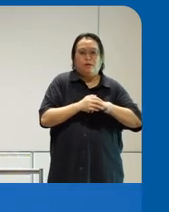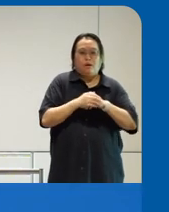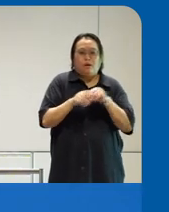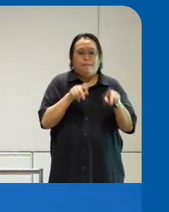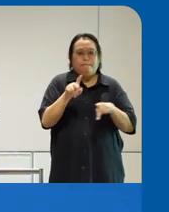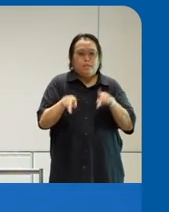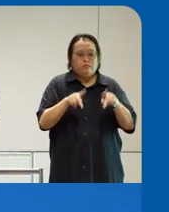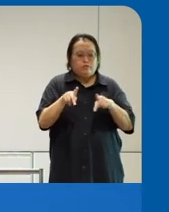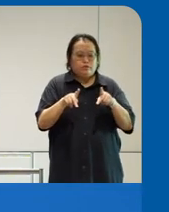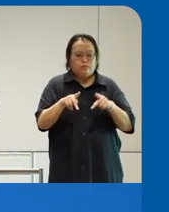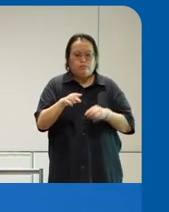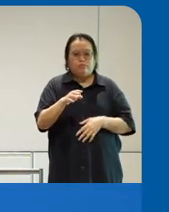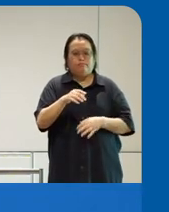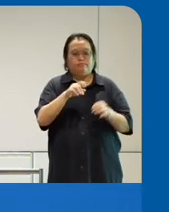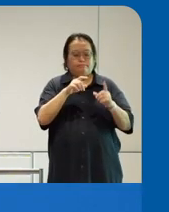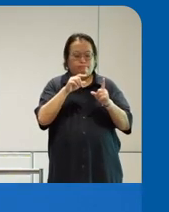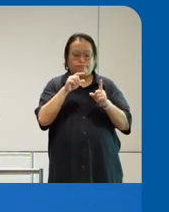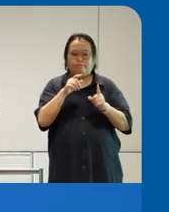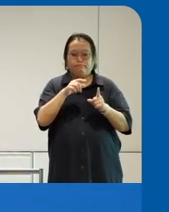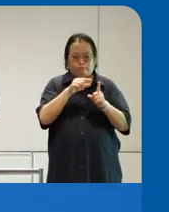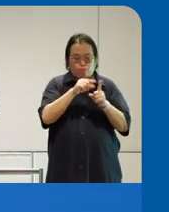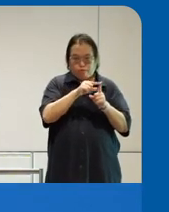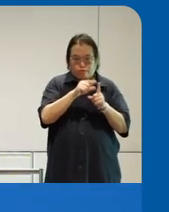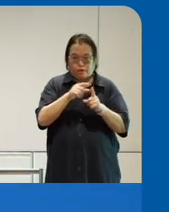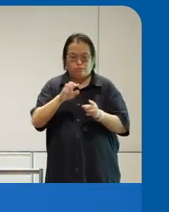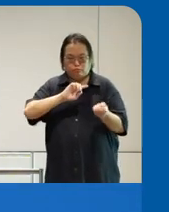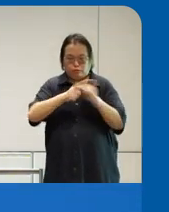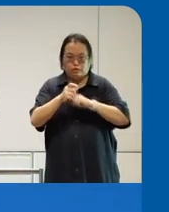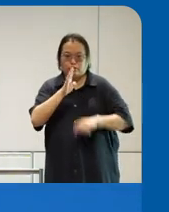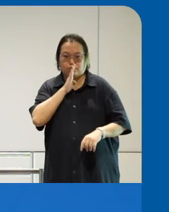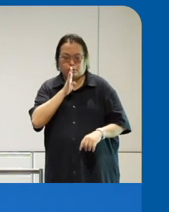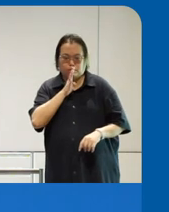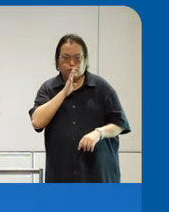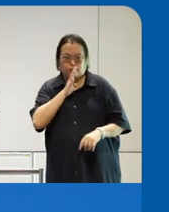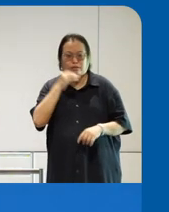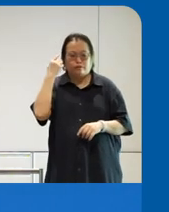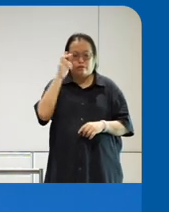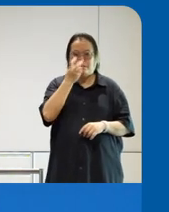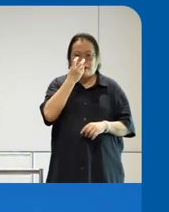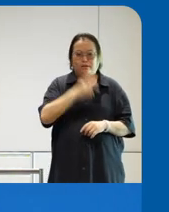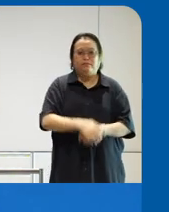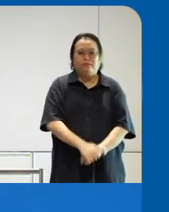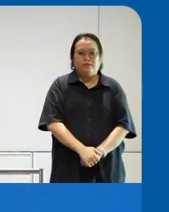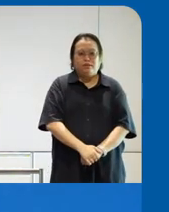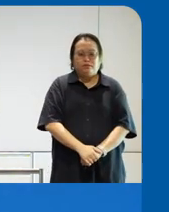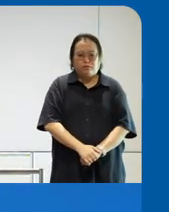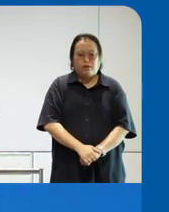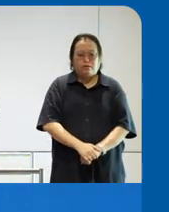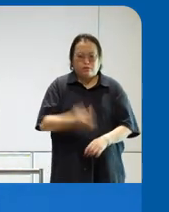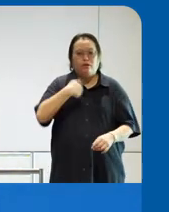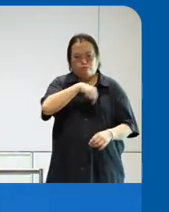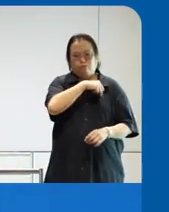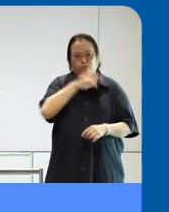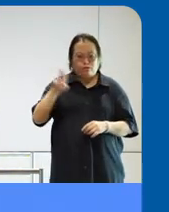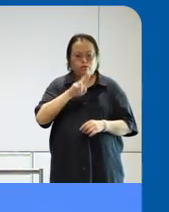using text-to-speech, that's exactly the kinds of technology that people like myself as a person who have a vision impairment, that's what we use on a very regular